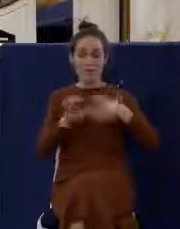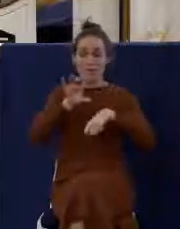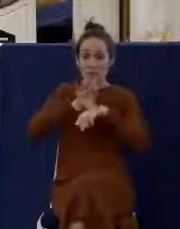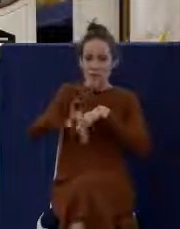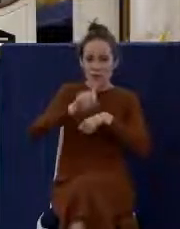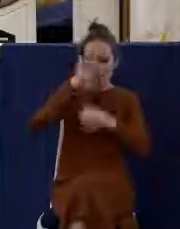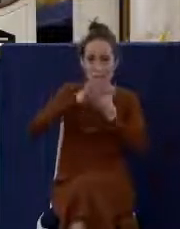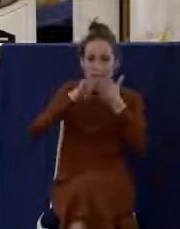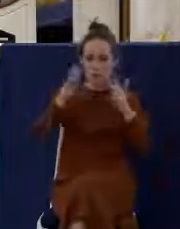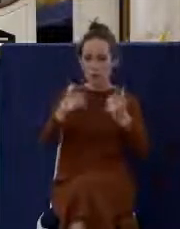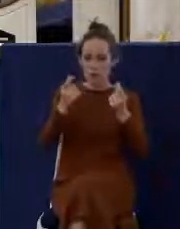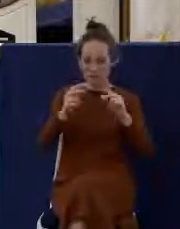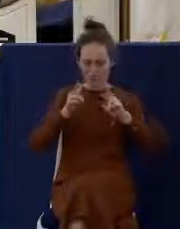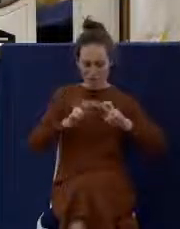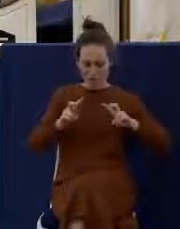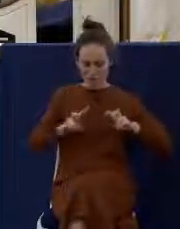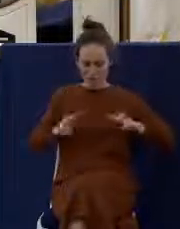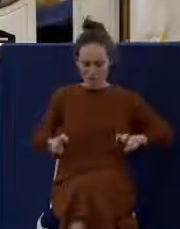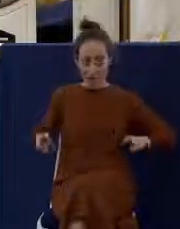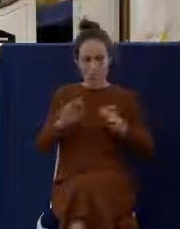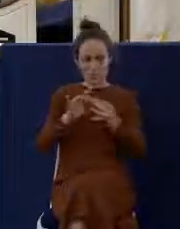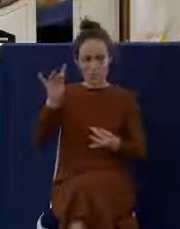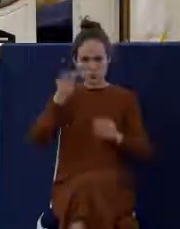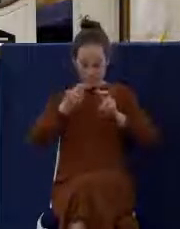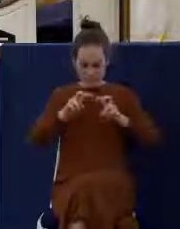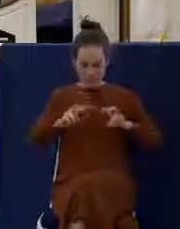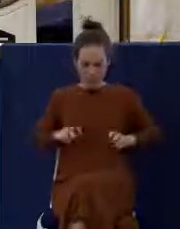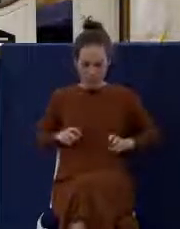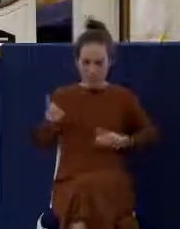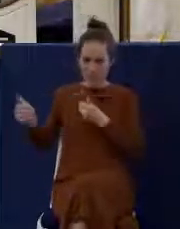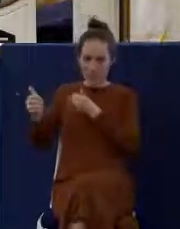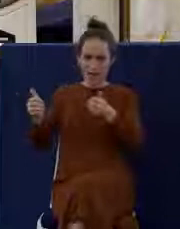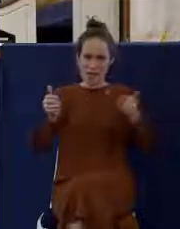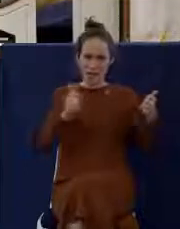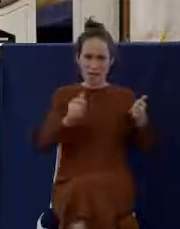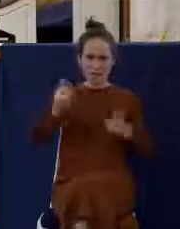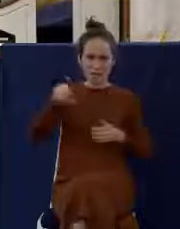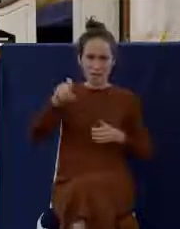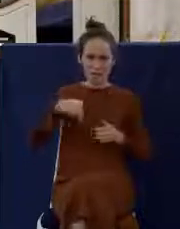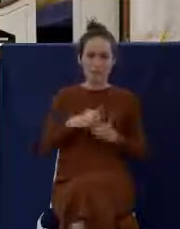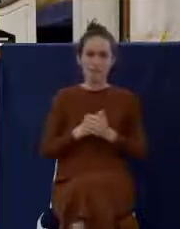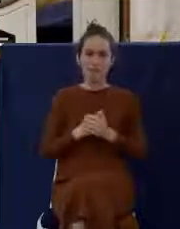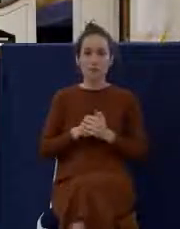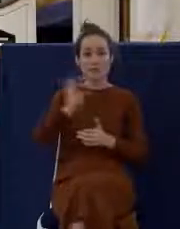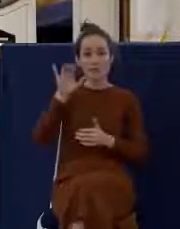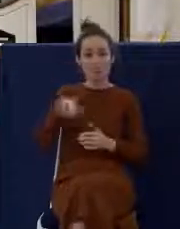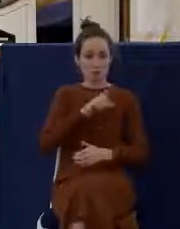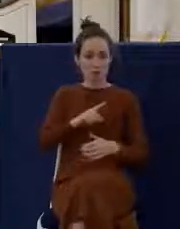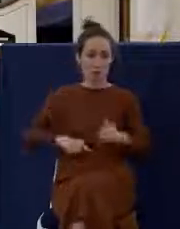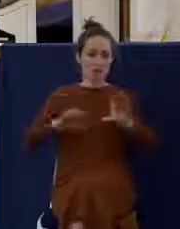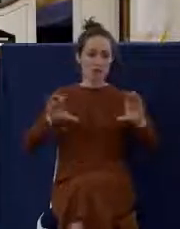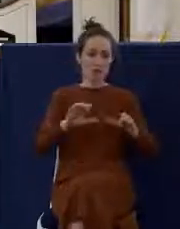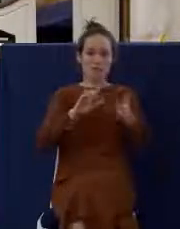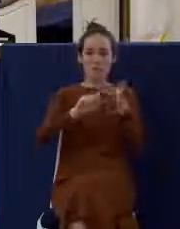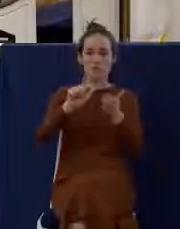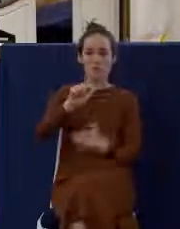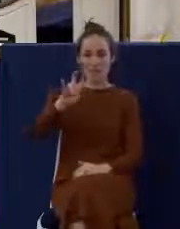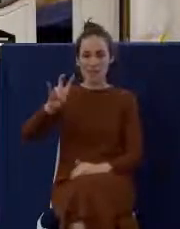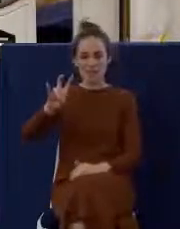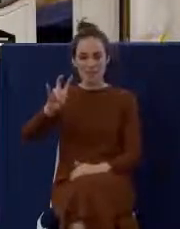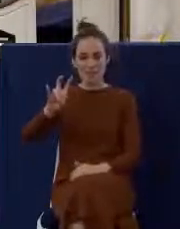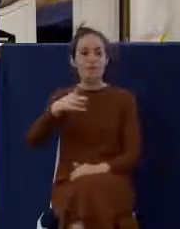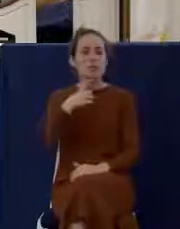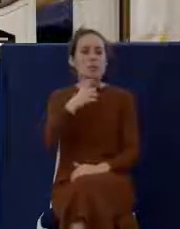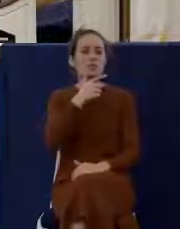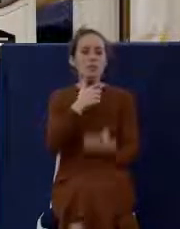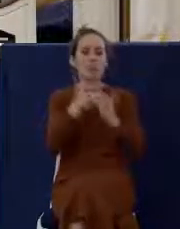spiritually. And this is what God calls upon believers to do at the Lord's table. Look in verse 27. And wherefore, whosoever eats shall eat